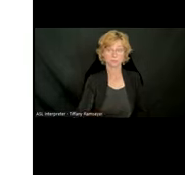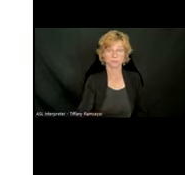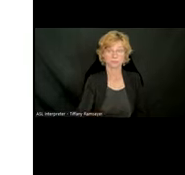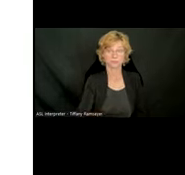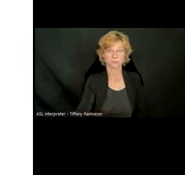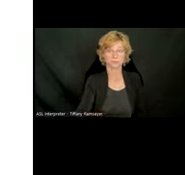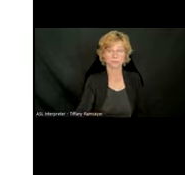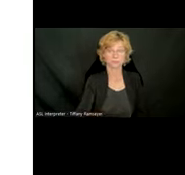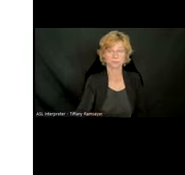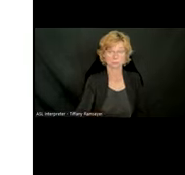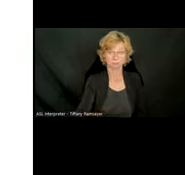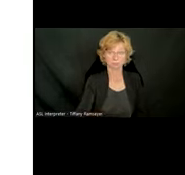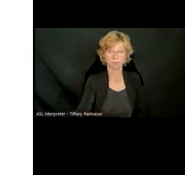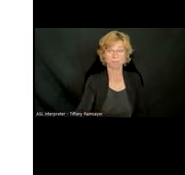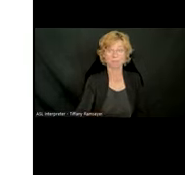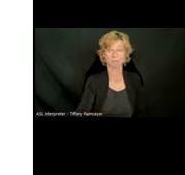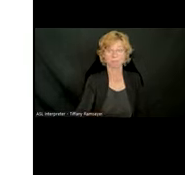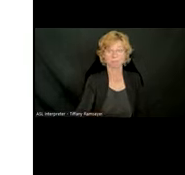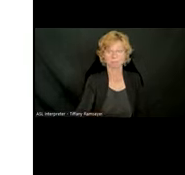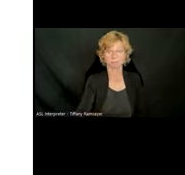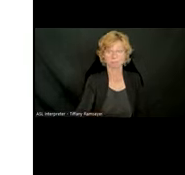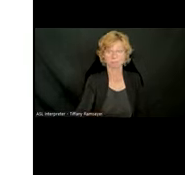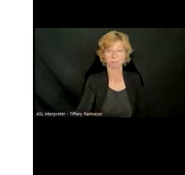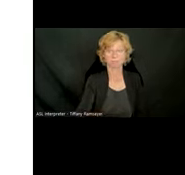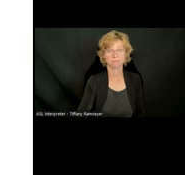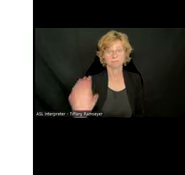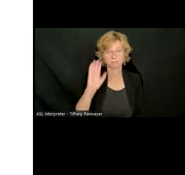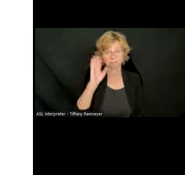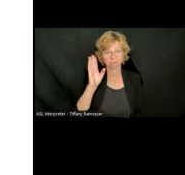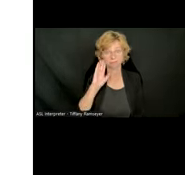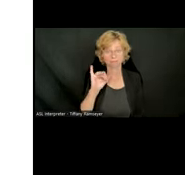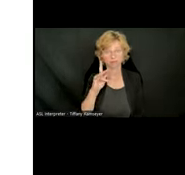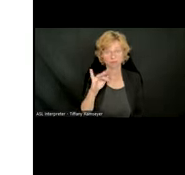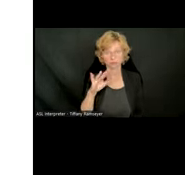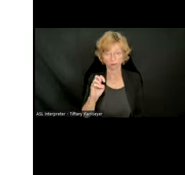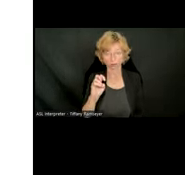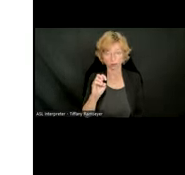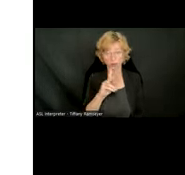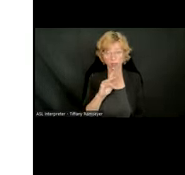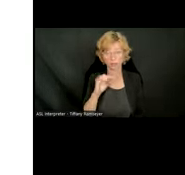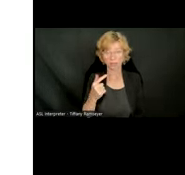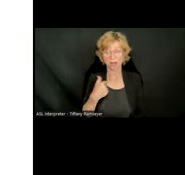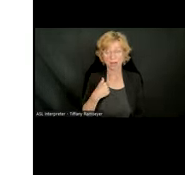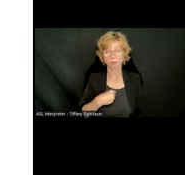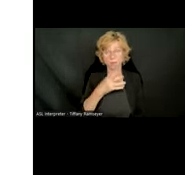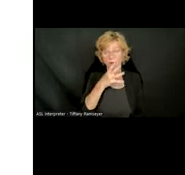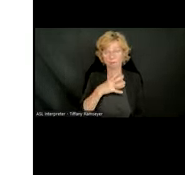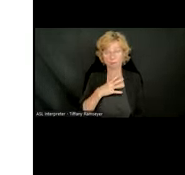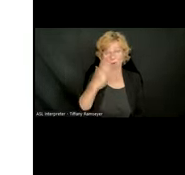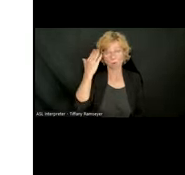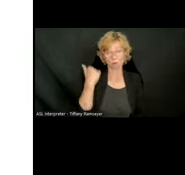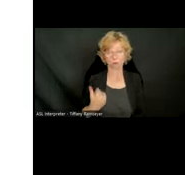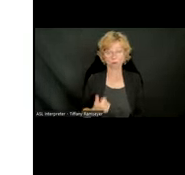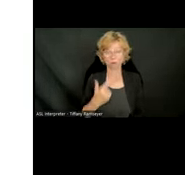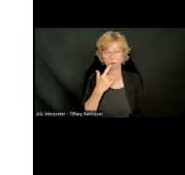Hi, I'm Jackie Knight. I am a white female with long red hair. I am an assistive technology